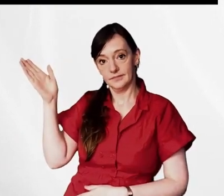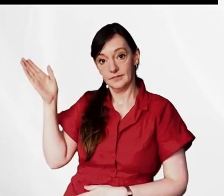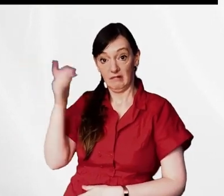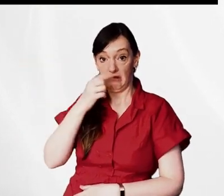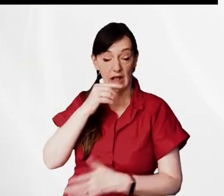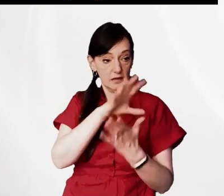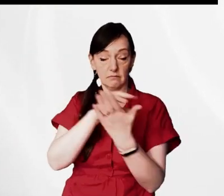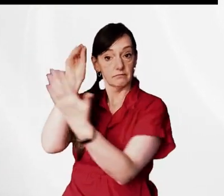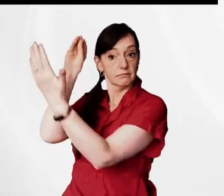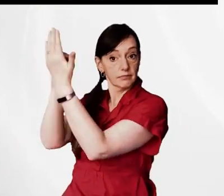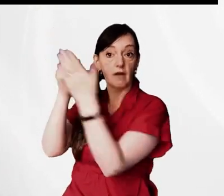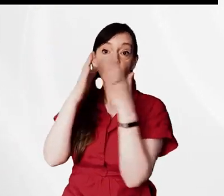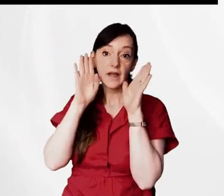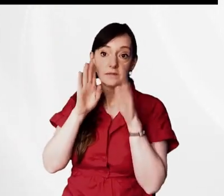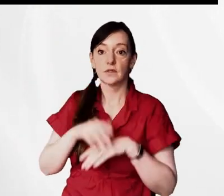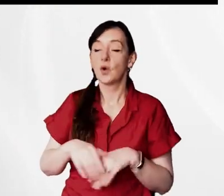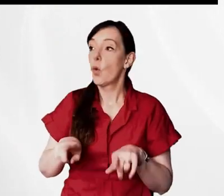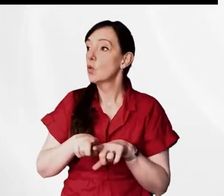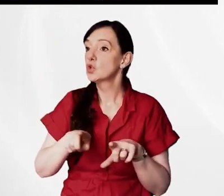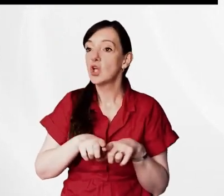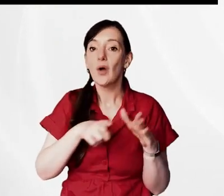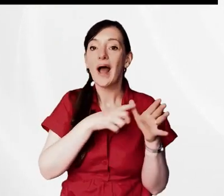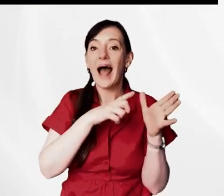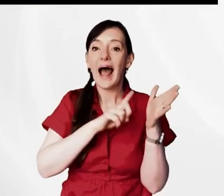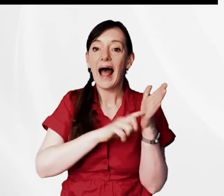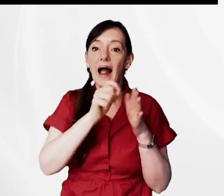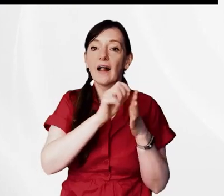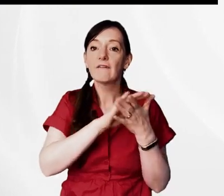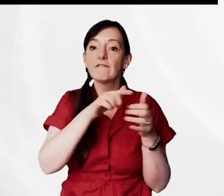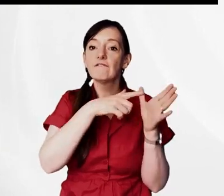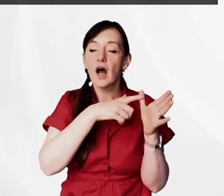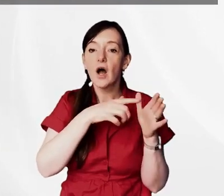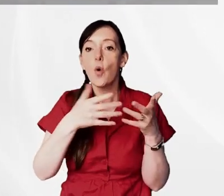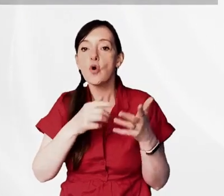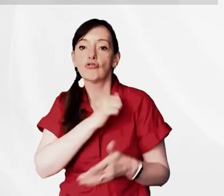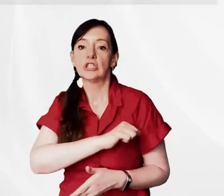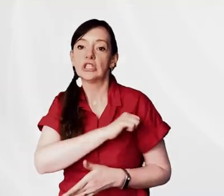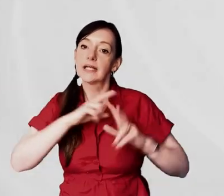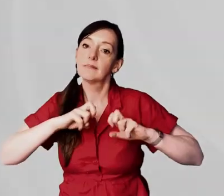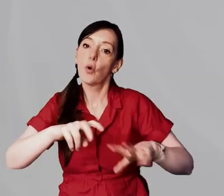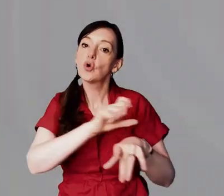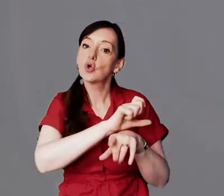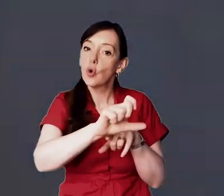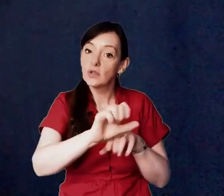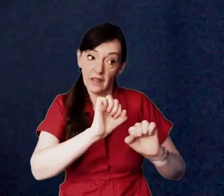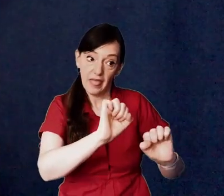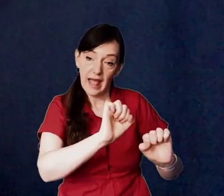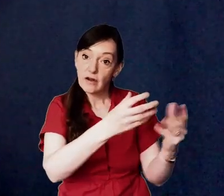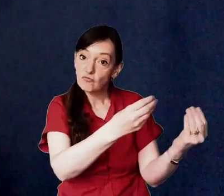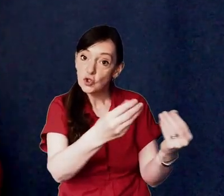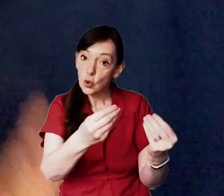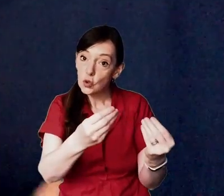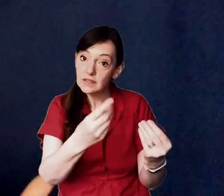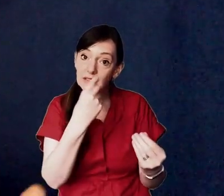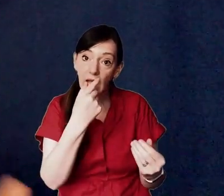contexts like facebook there's also ministries like alpha and christianity explored have also got great resources that you can use in a similar